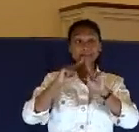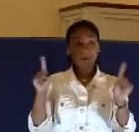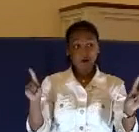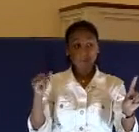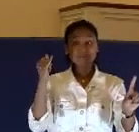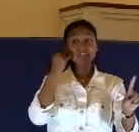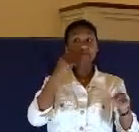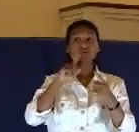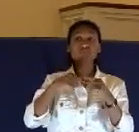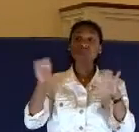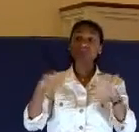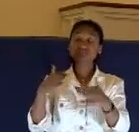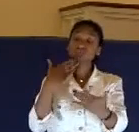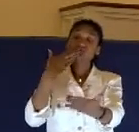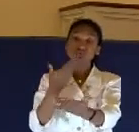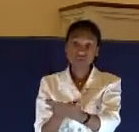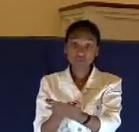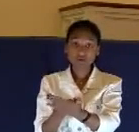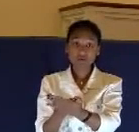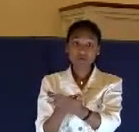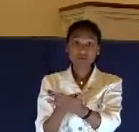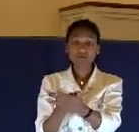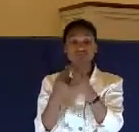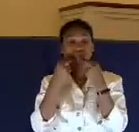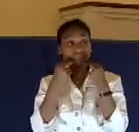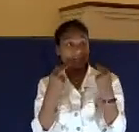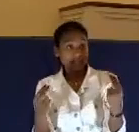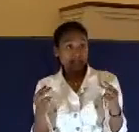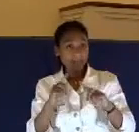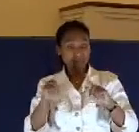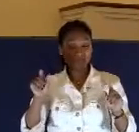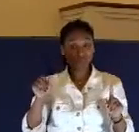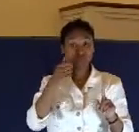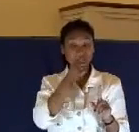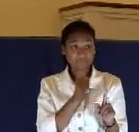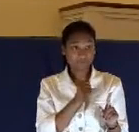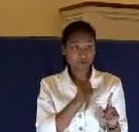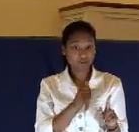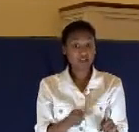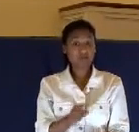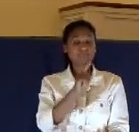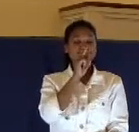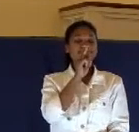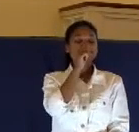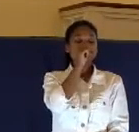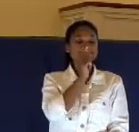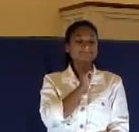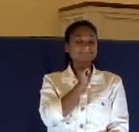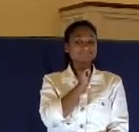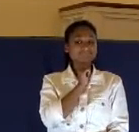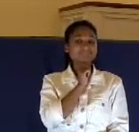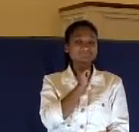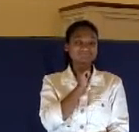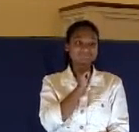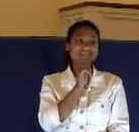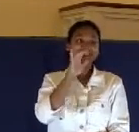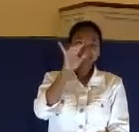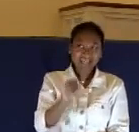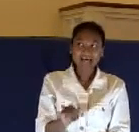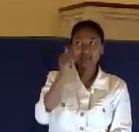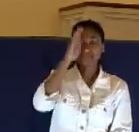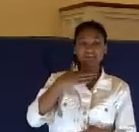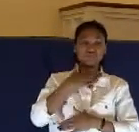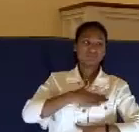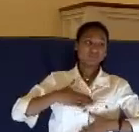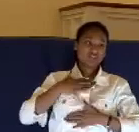when you do well and suffer for it, and you take it patiently, this is what? It's acceptable